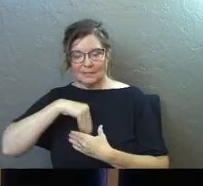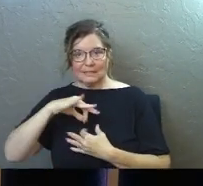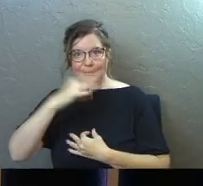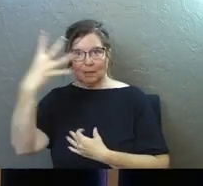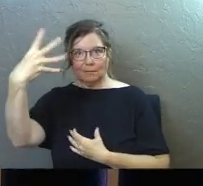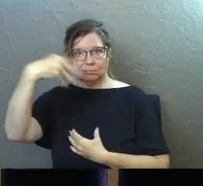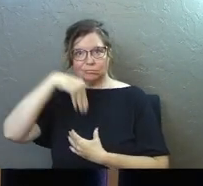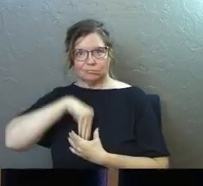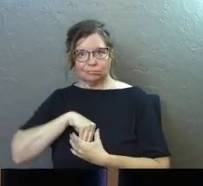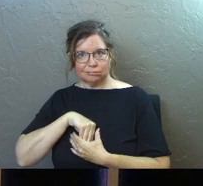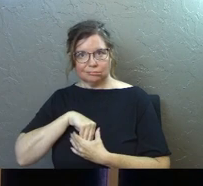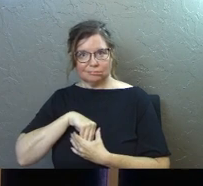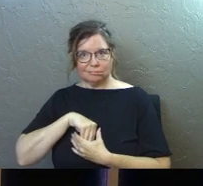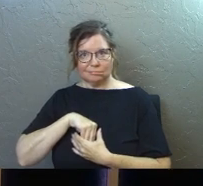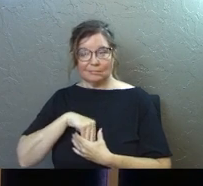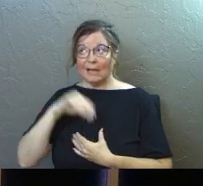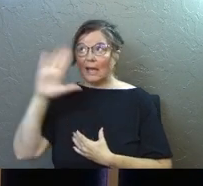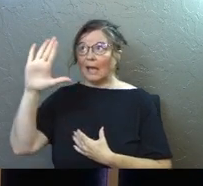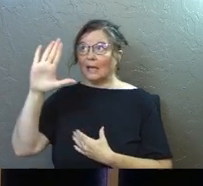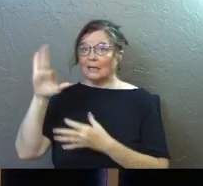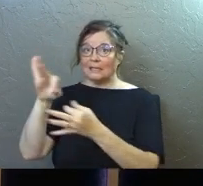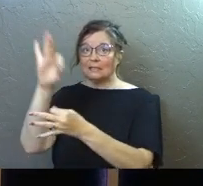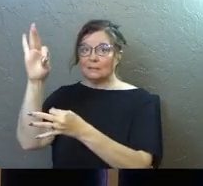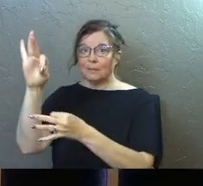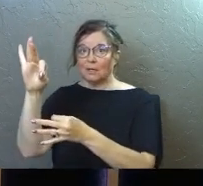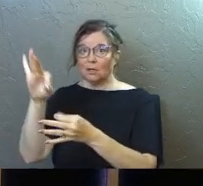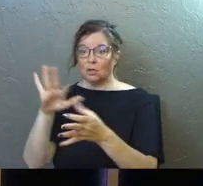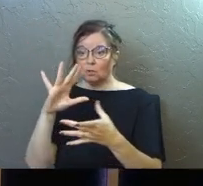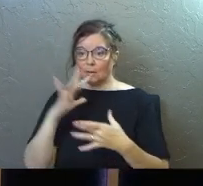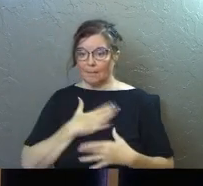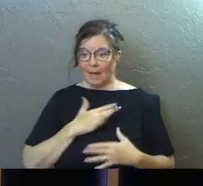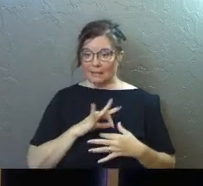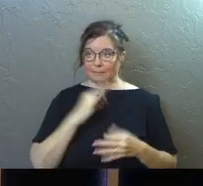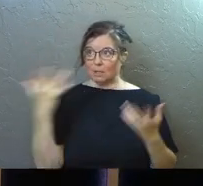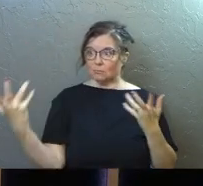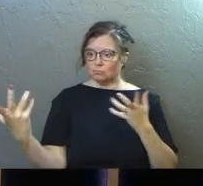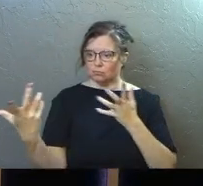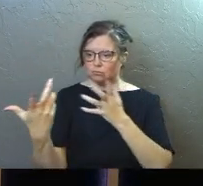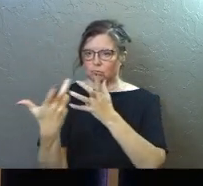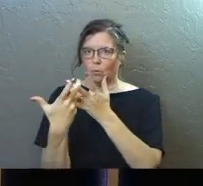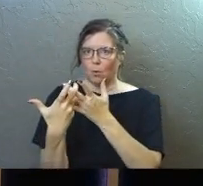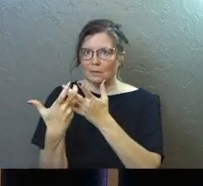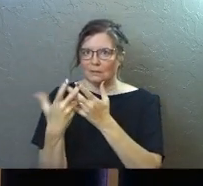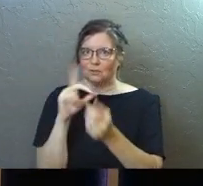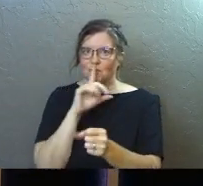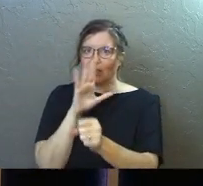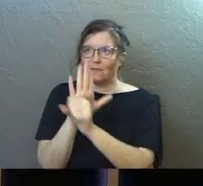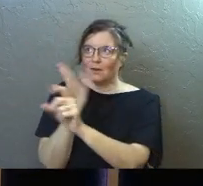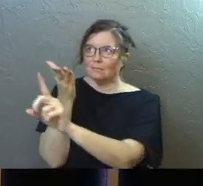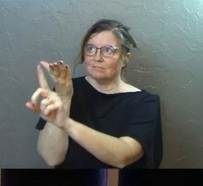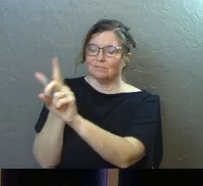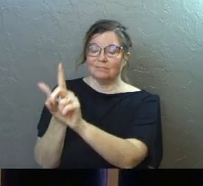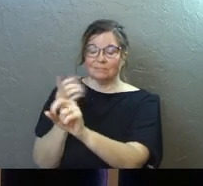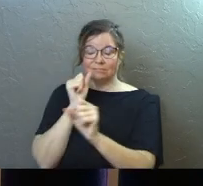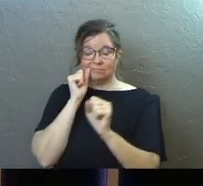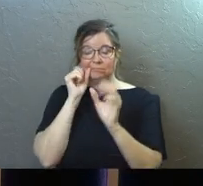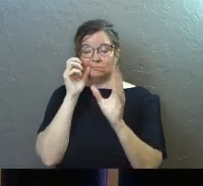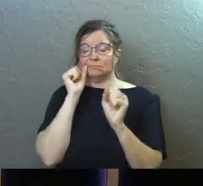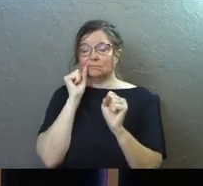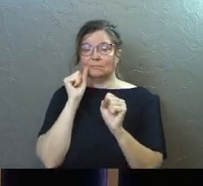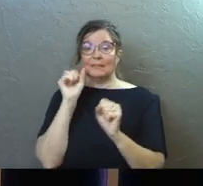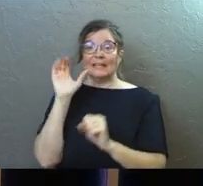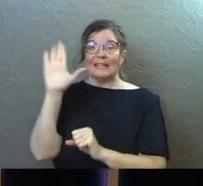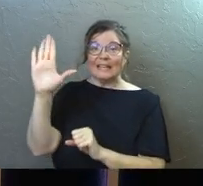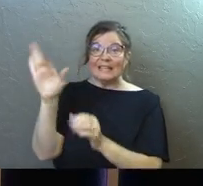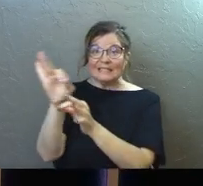spirit adjoins with our spirit to affirm that we are God's children. You see that verse 16 just absolutely blew me away this week.